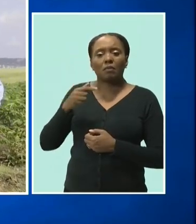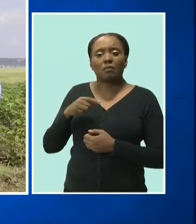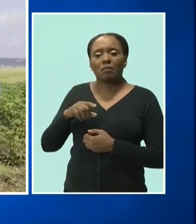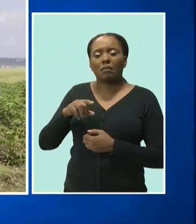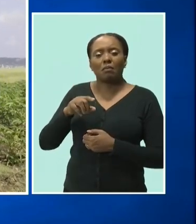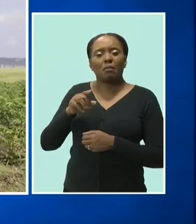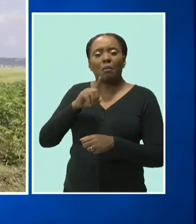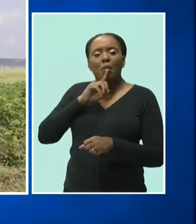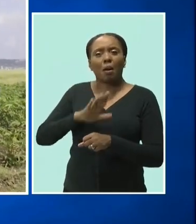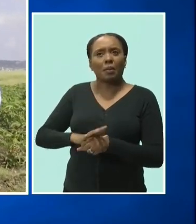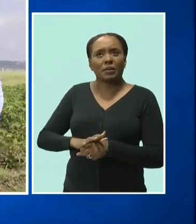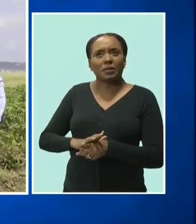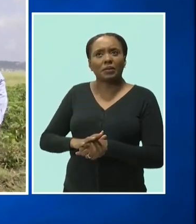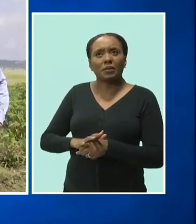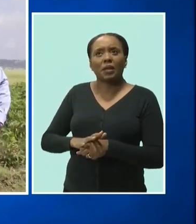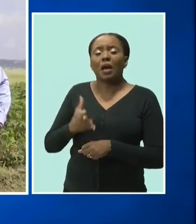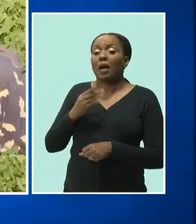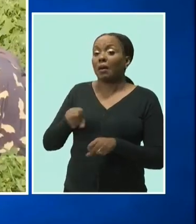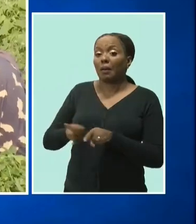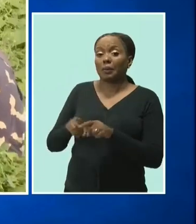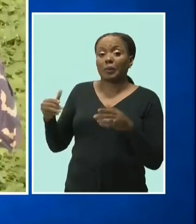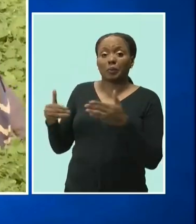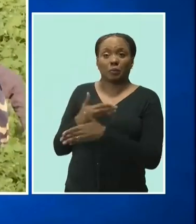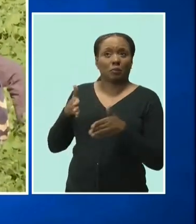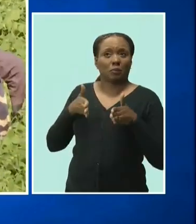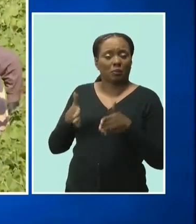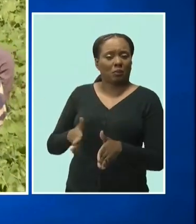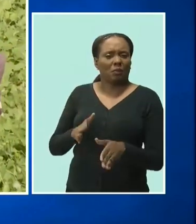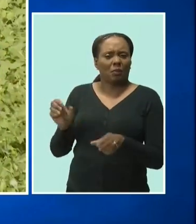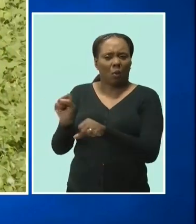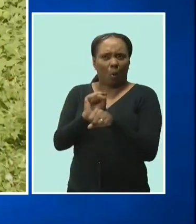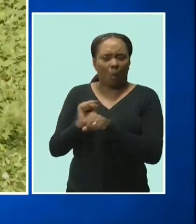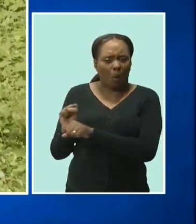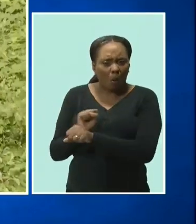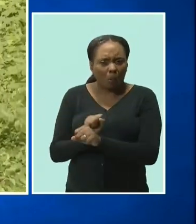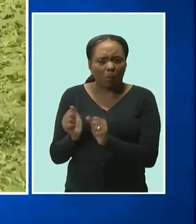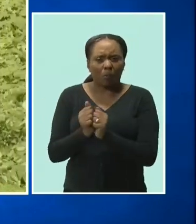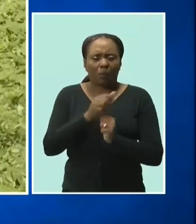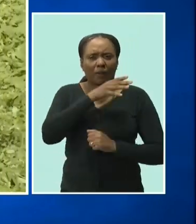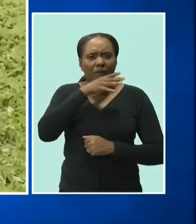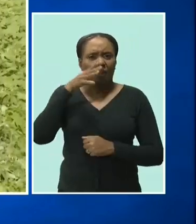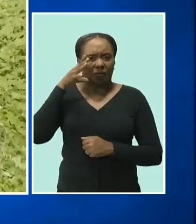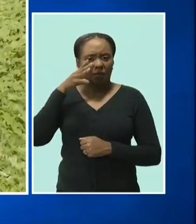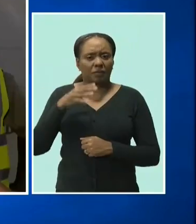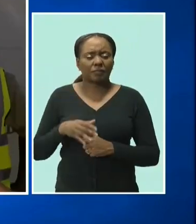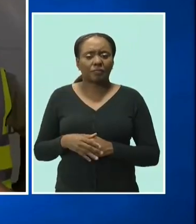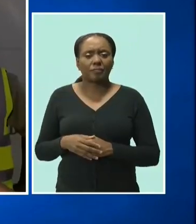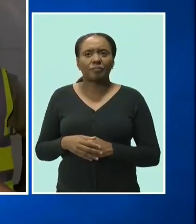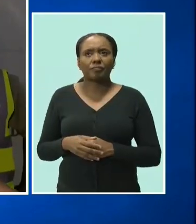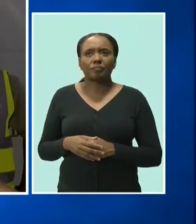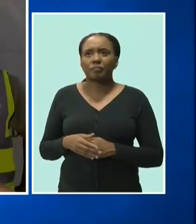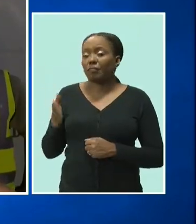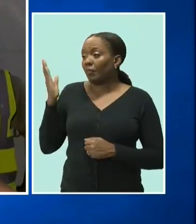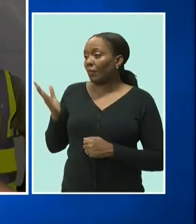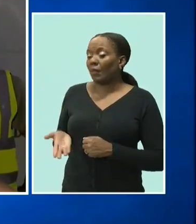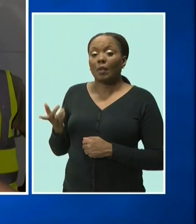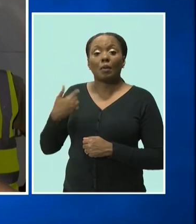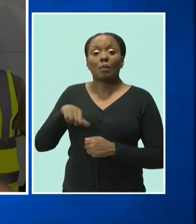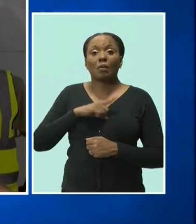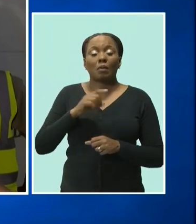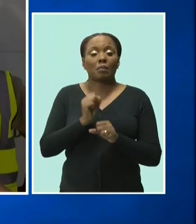This is in keeping with the promise that we've made,